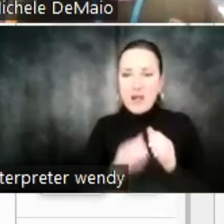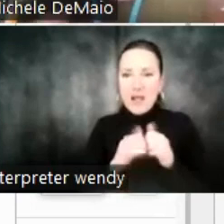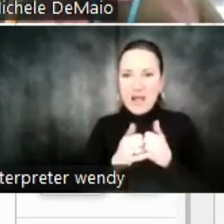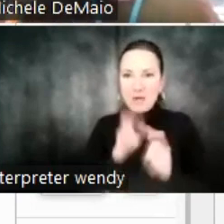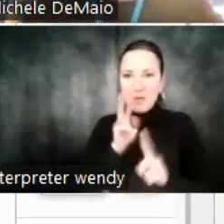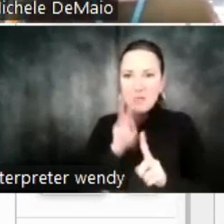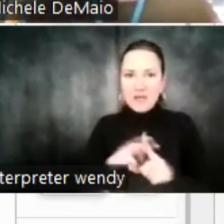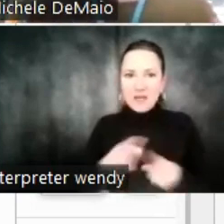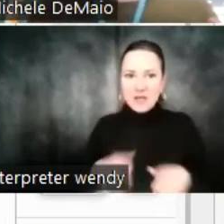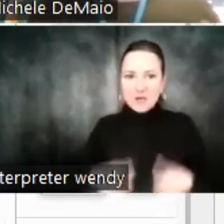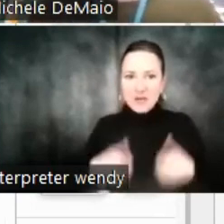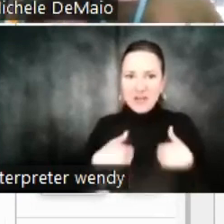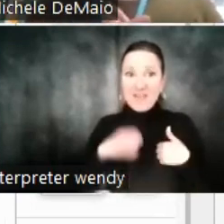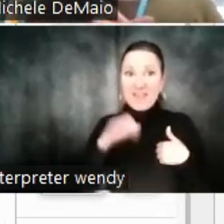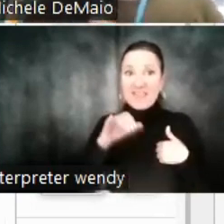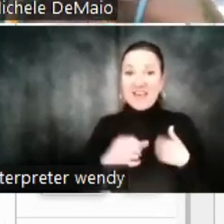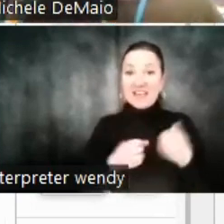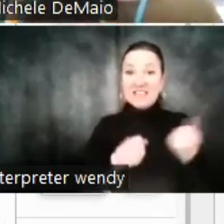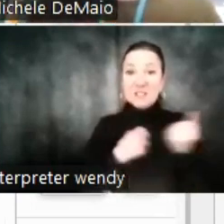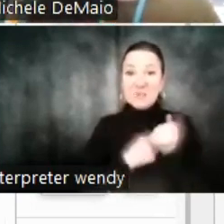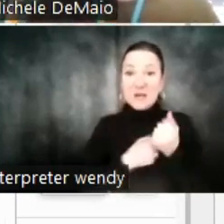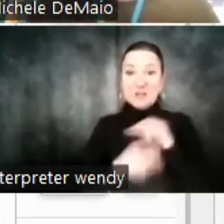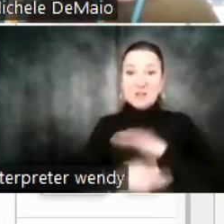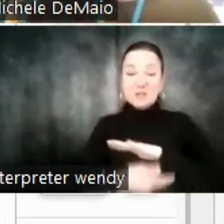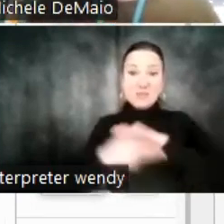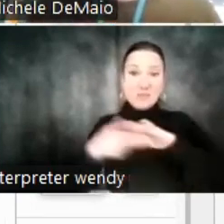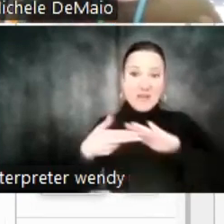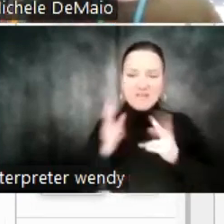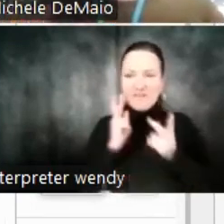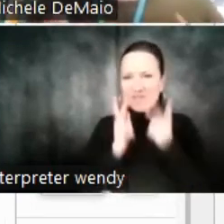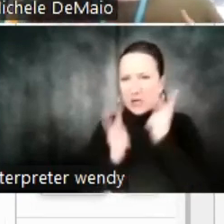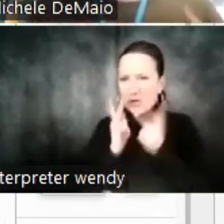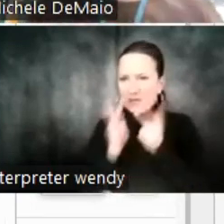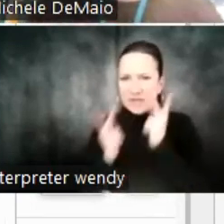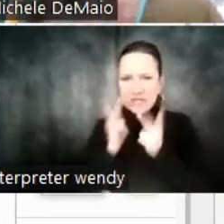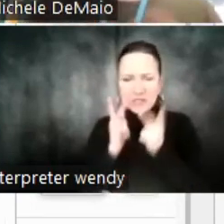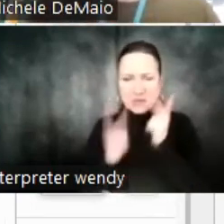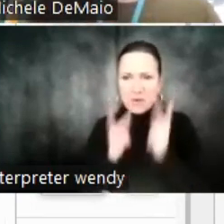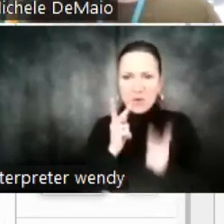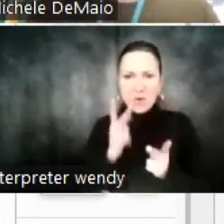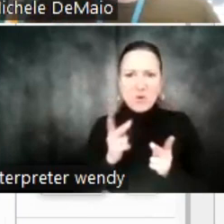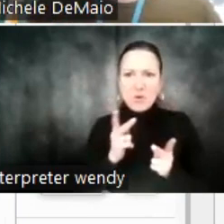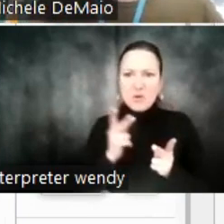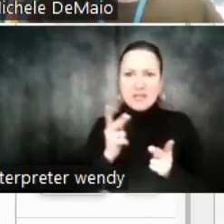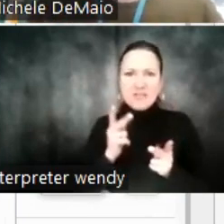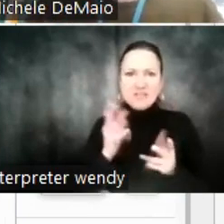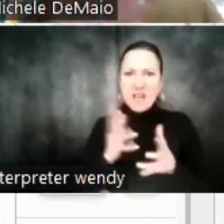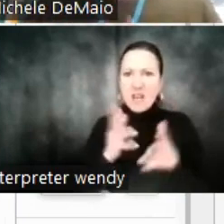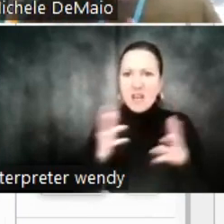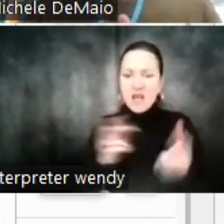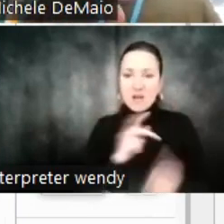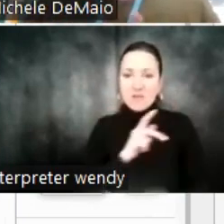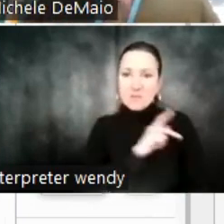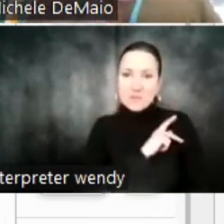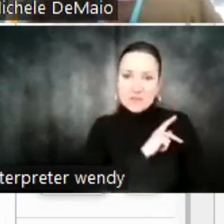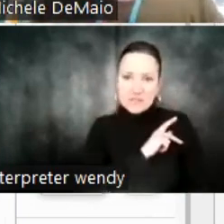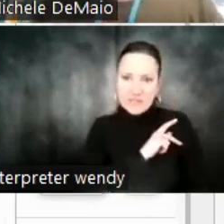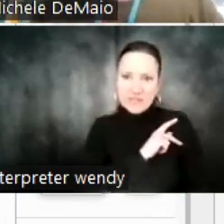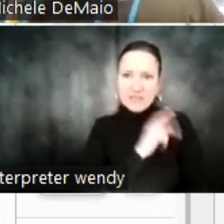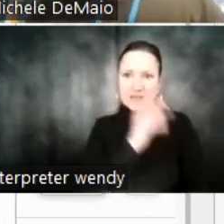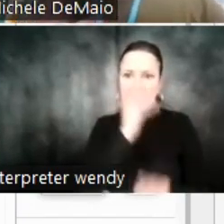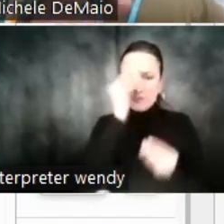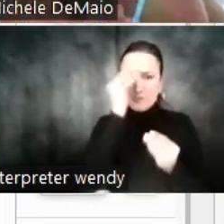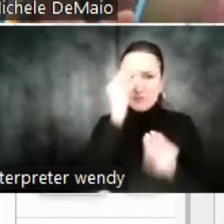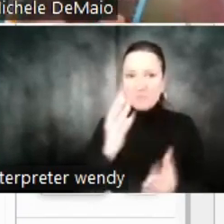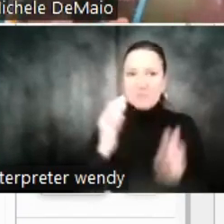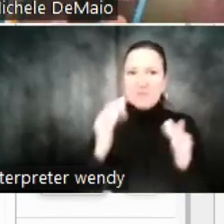So, these sponsored brand placements are highly visible and really give, like, a lot of brand personality the way the sponsored product ad may not.